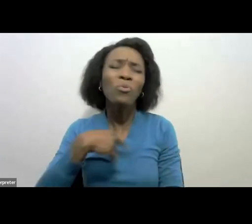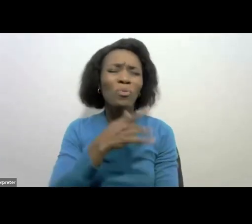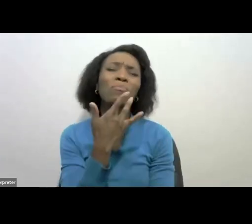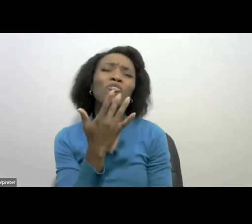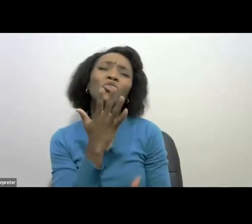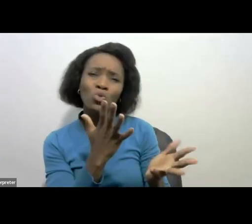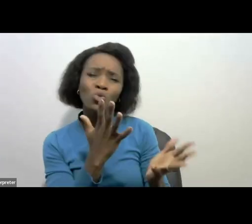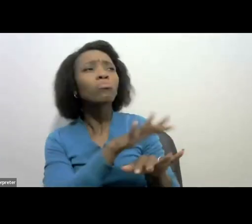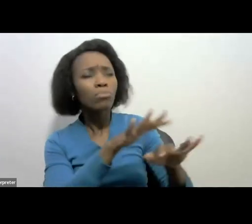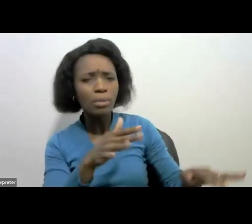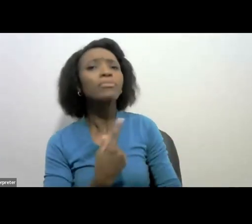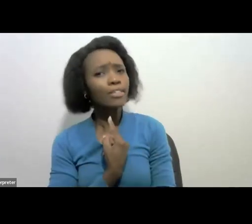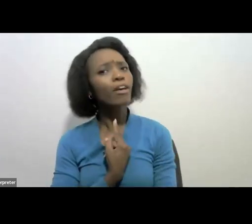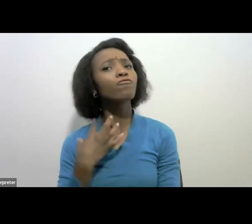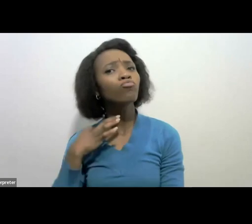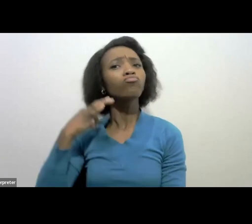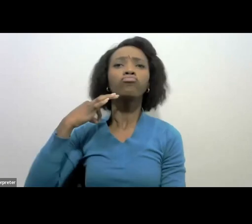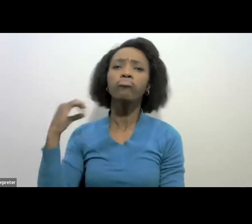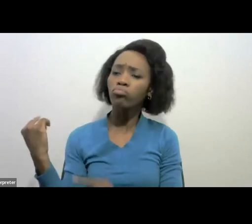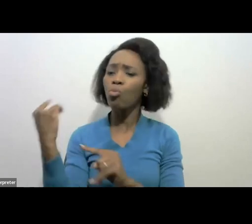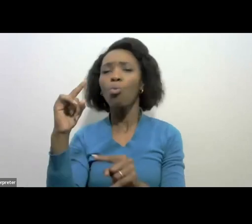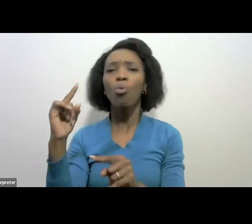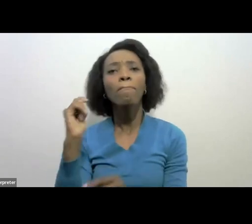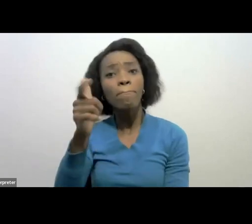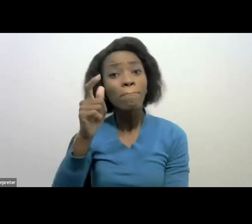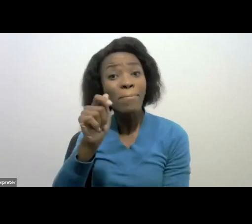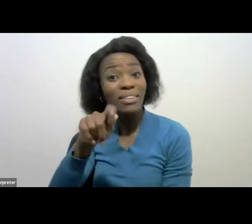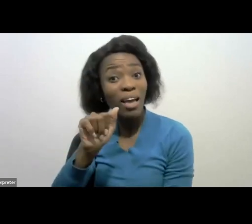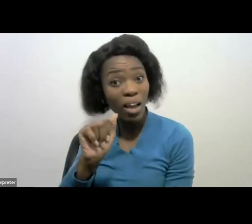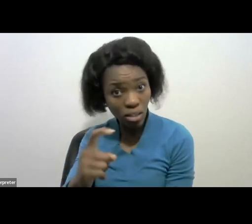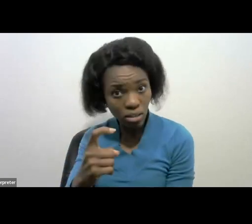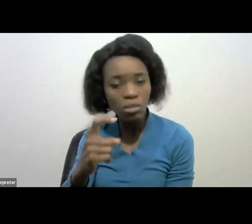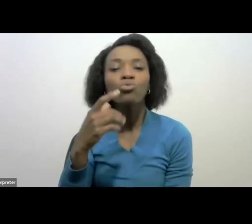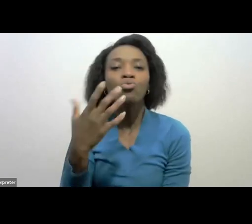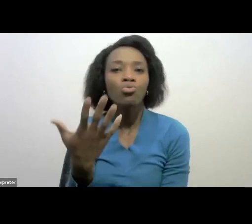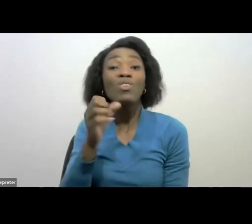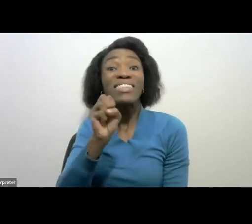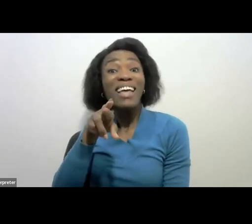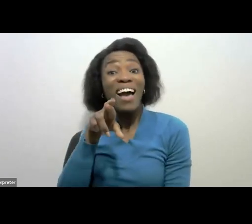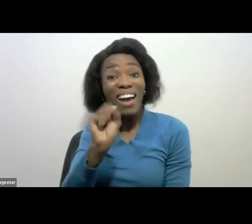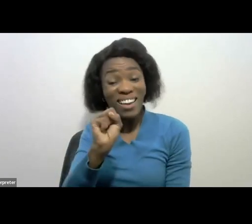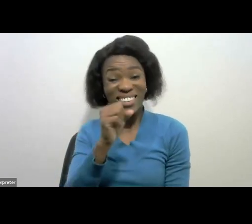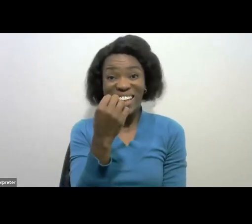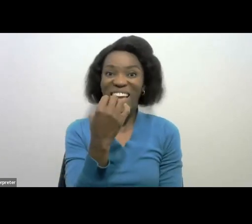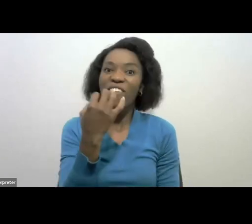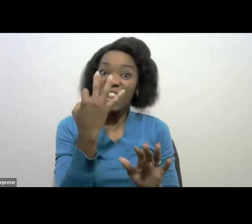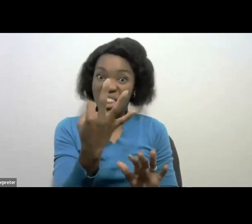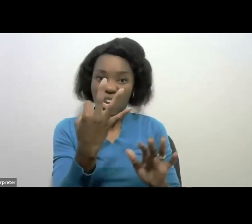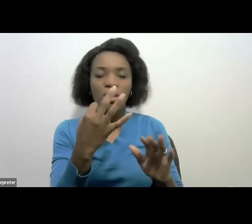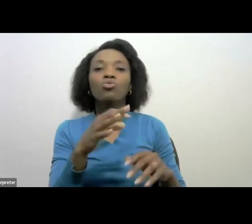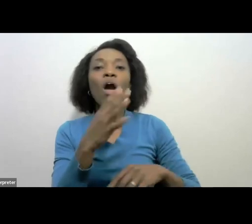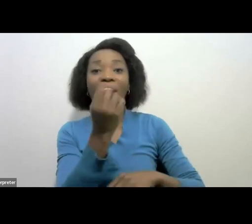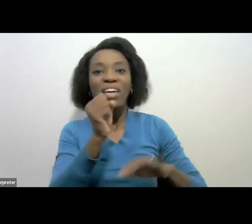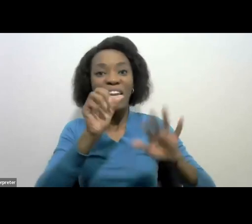is depicted in our first three strategic objectives out of those nine strategic objectives.